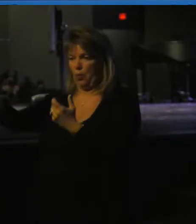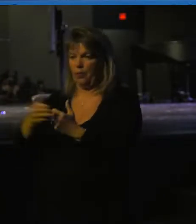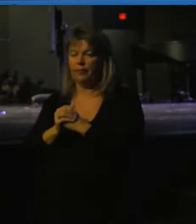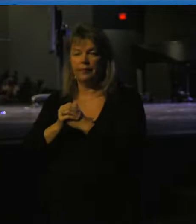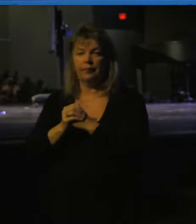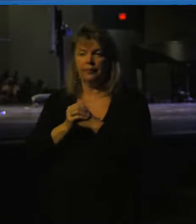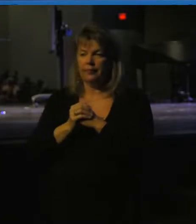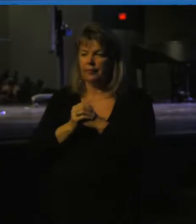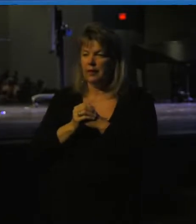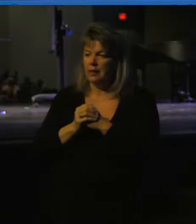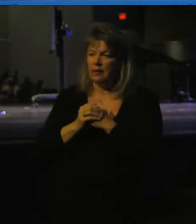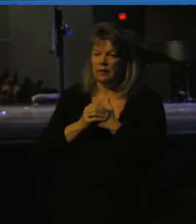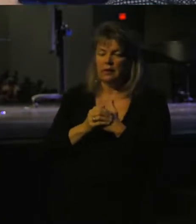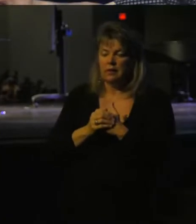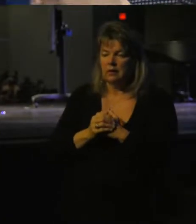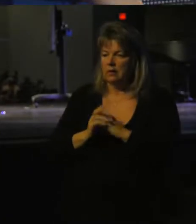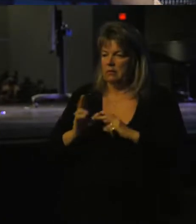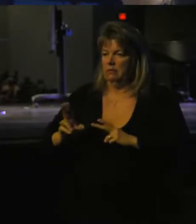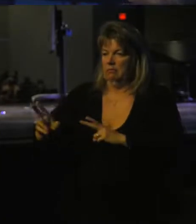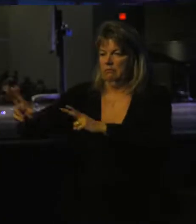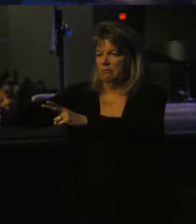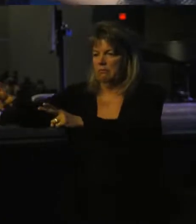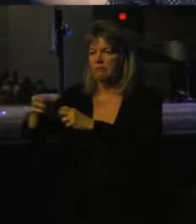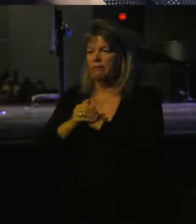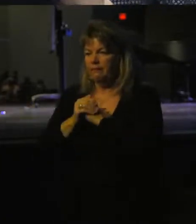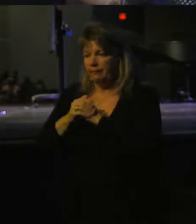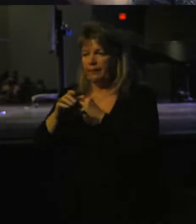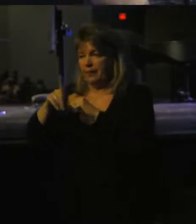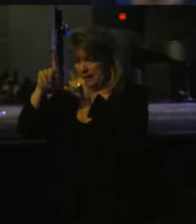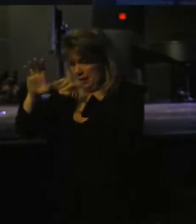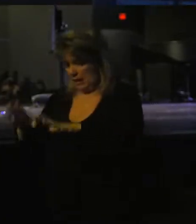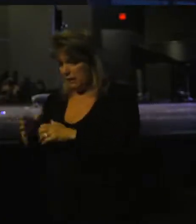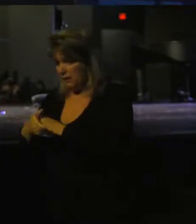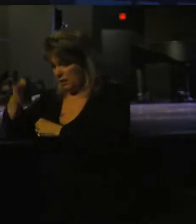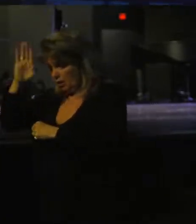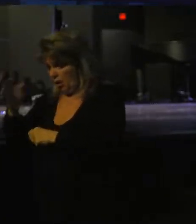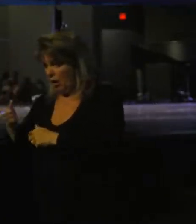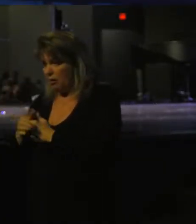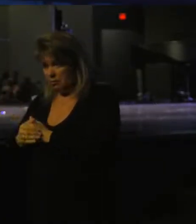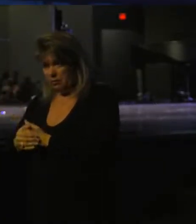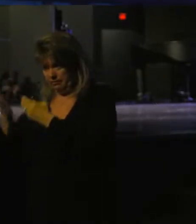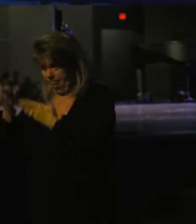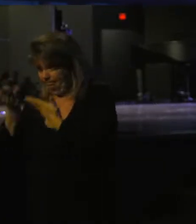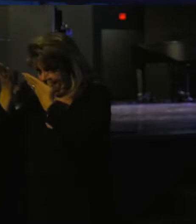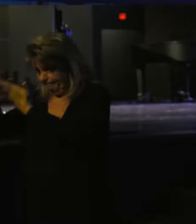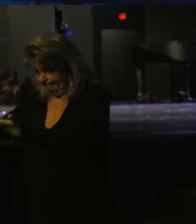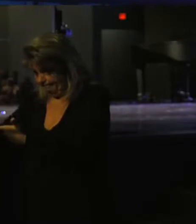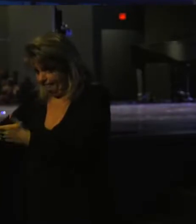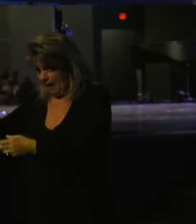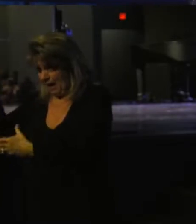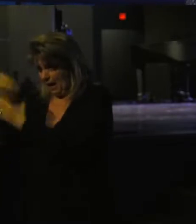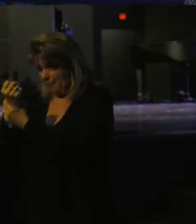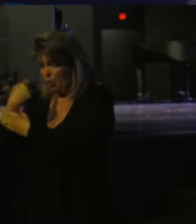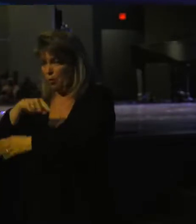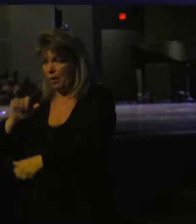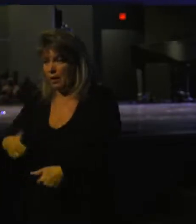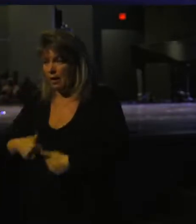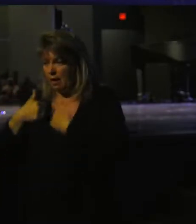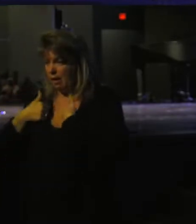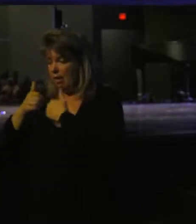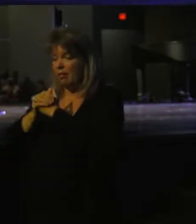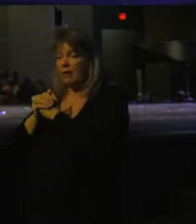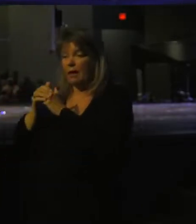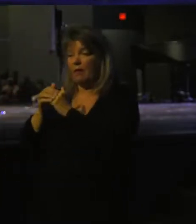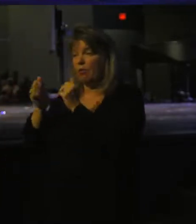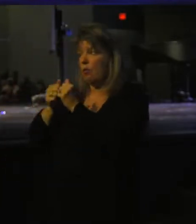There is compelling urgency to this test that God is putting before Abraham. We live in a God that